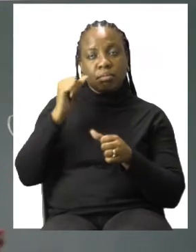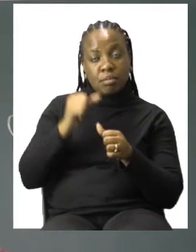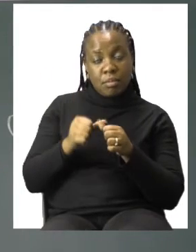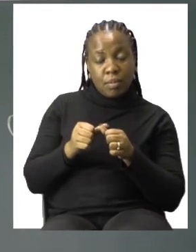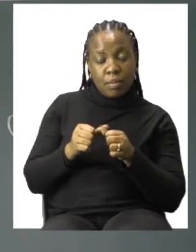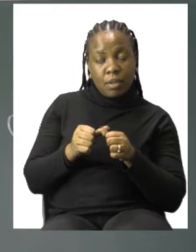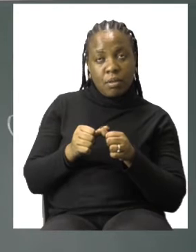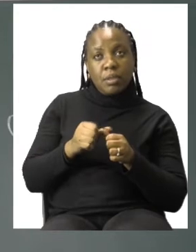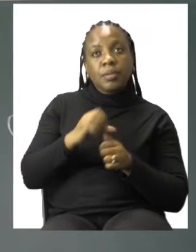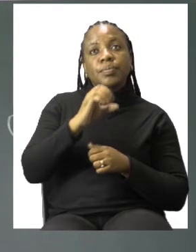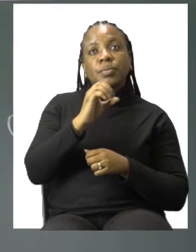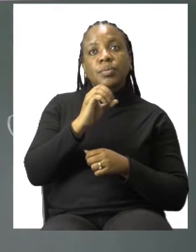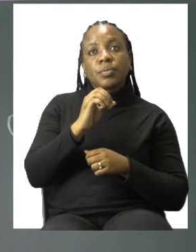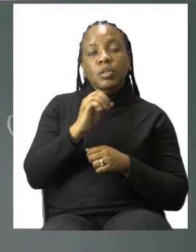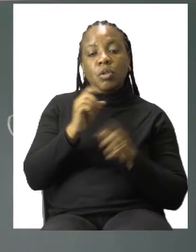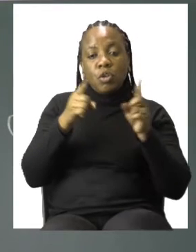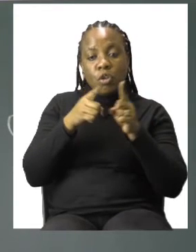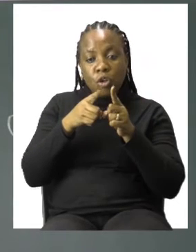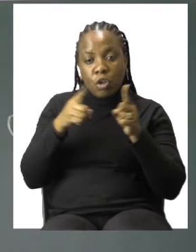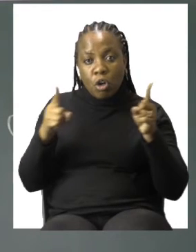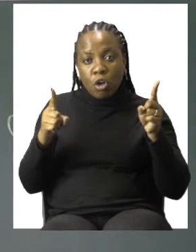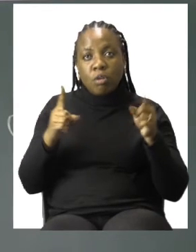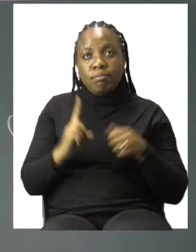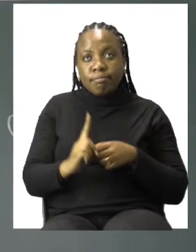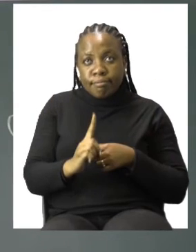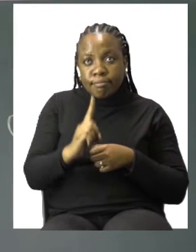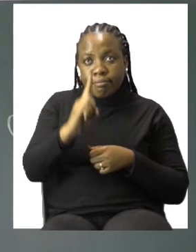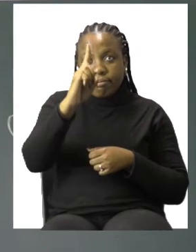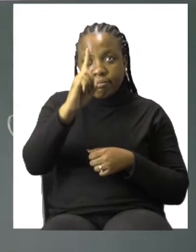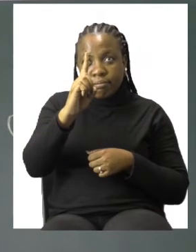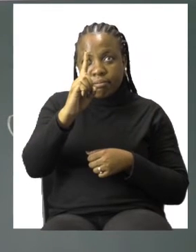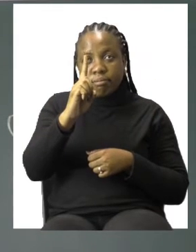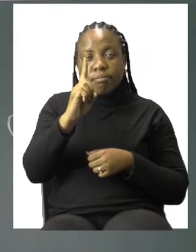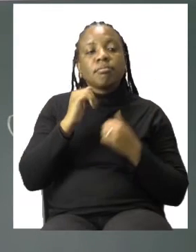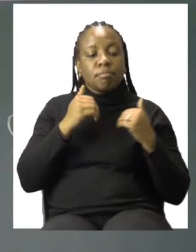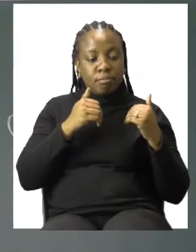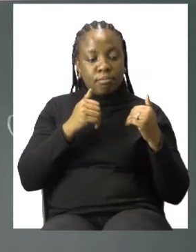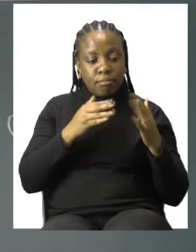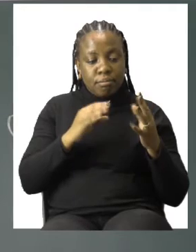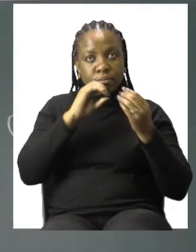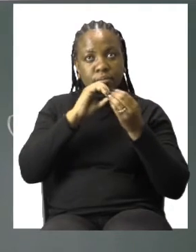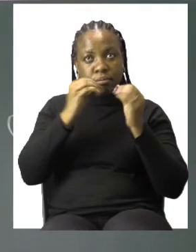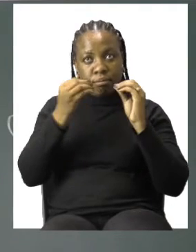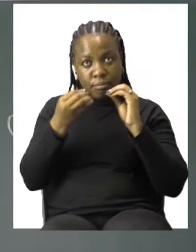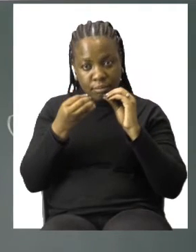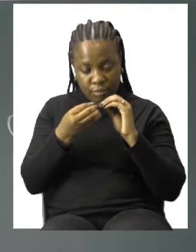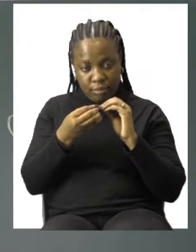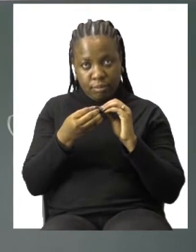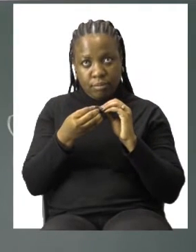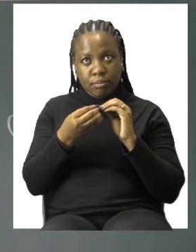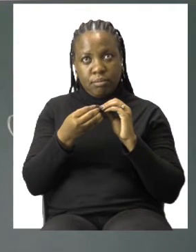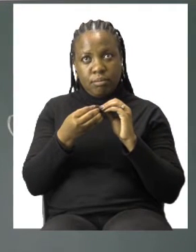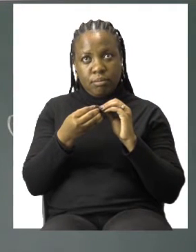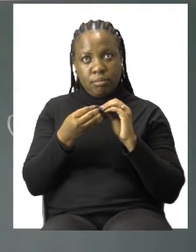'clock, we start with the number. So if my minute hand is on the 12, we say